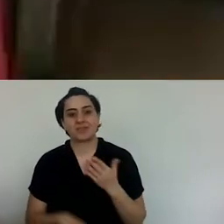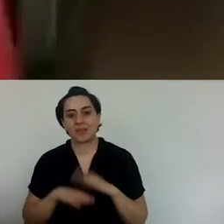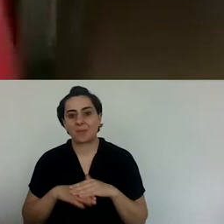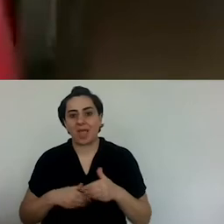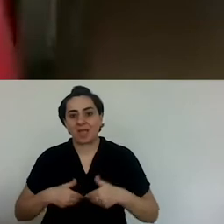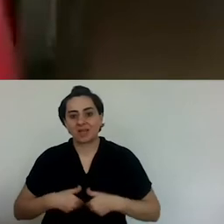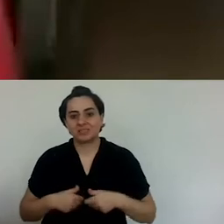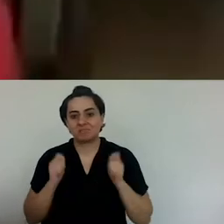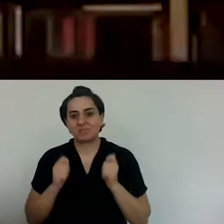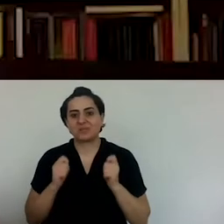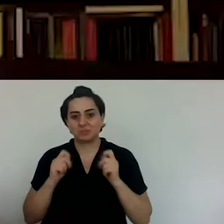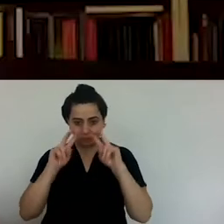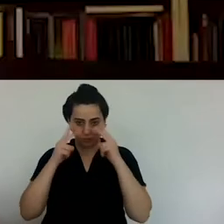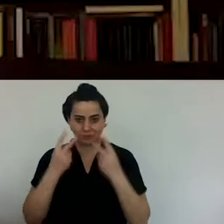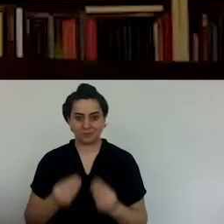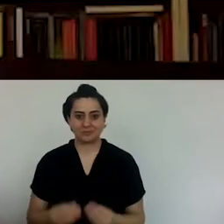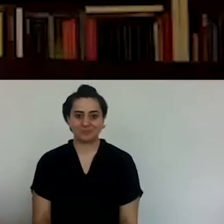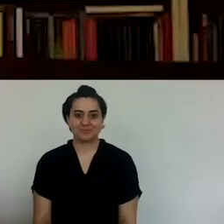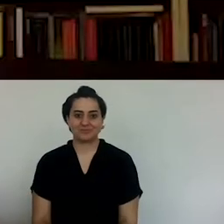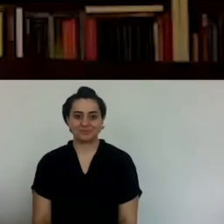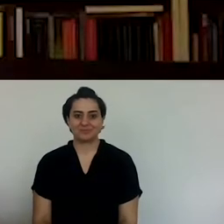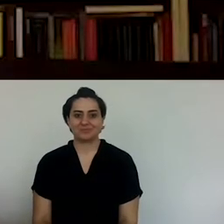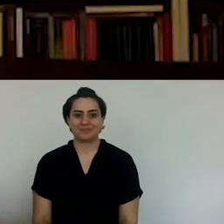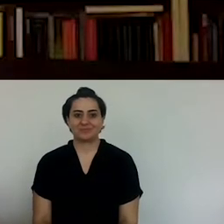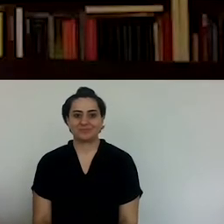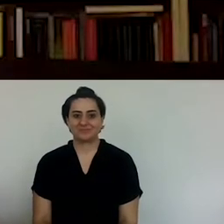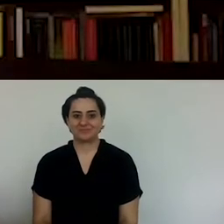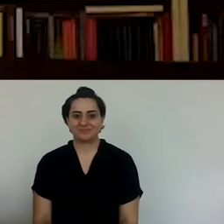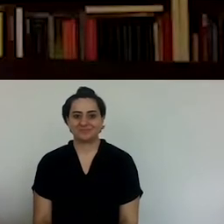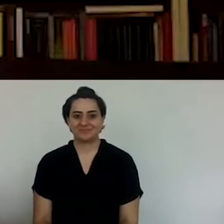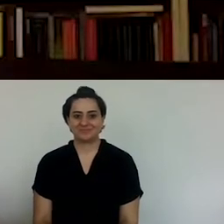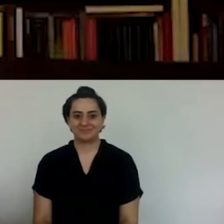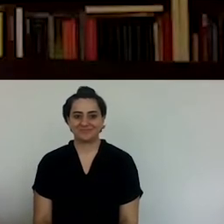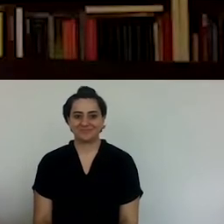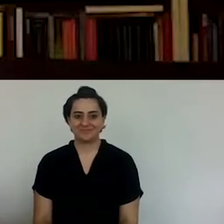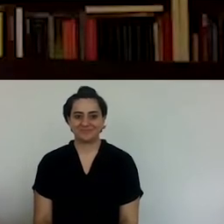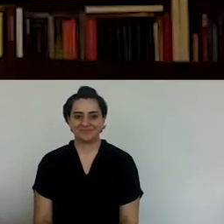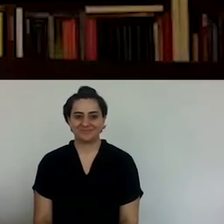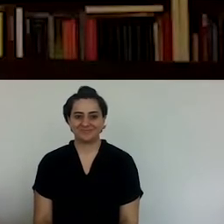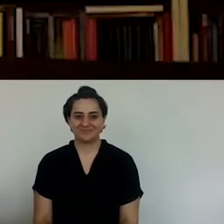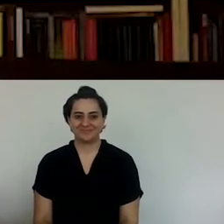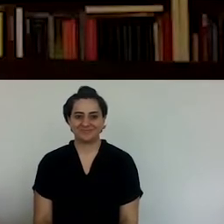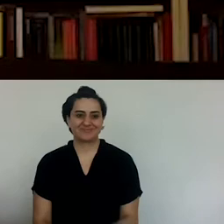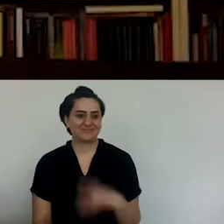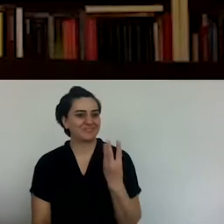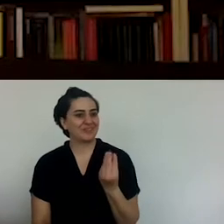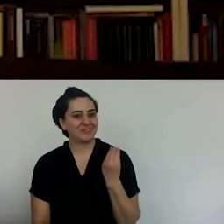because it was really hard to chew the bones of a scorpion fish.